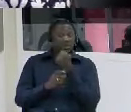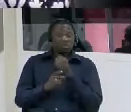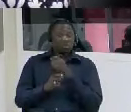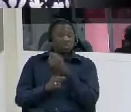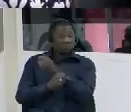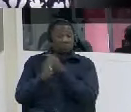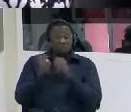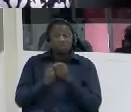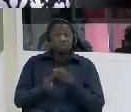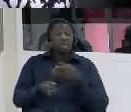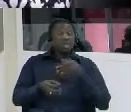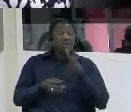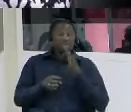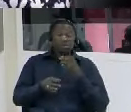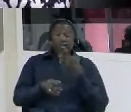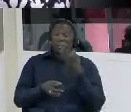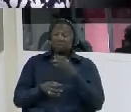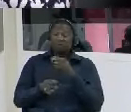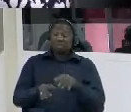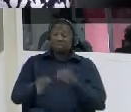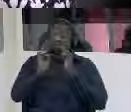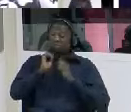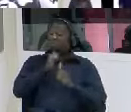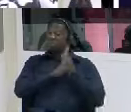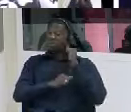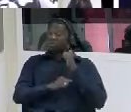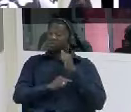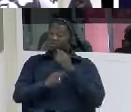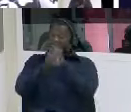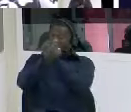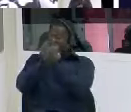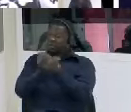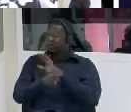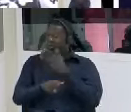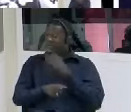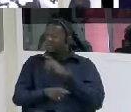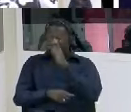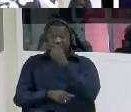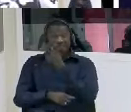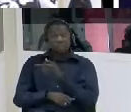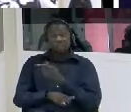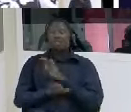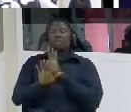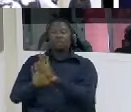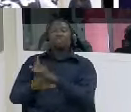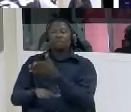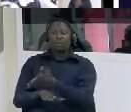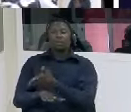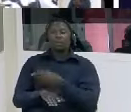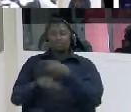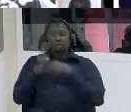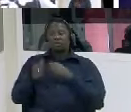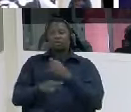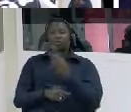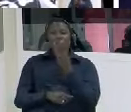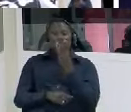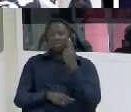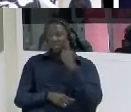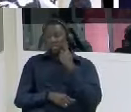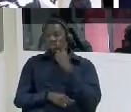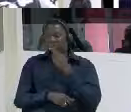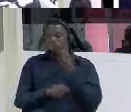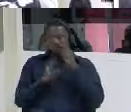back to the prison he might die there leave him here for 72 hours we observe him and see but it was never accepted